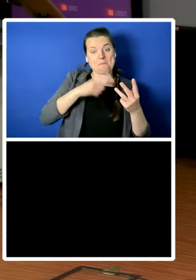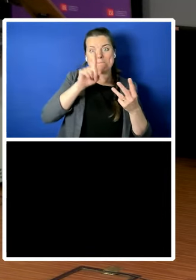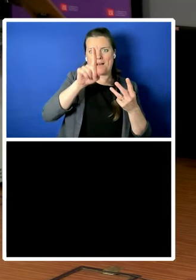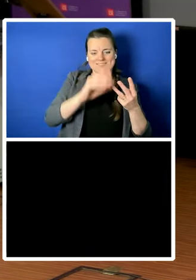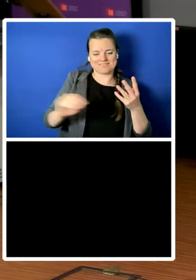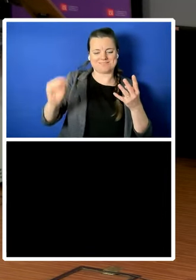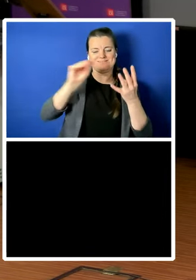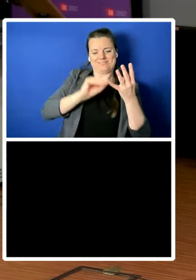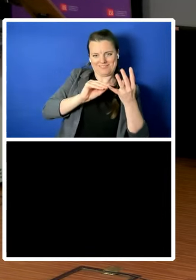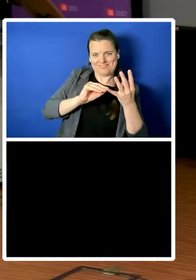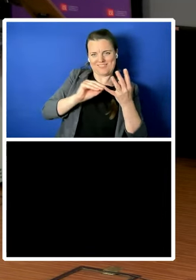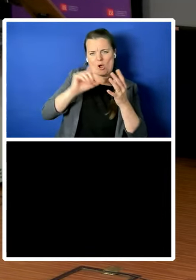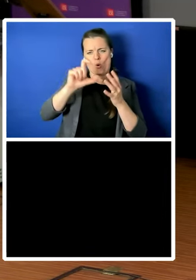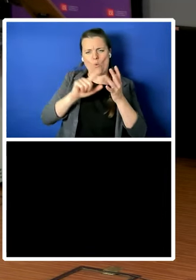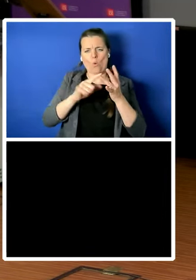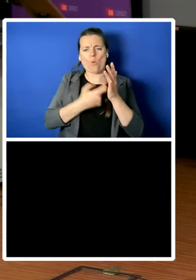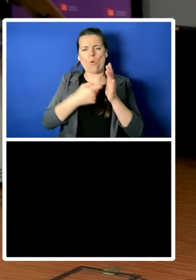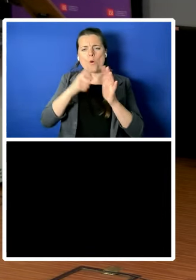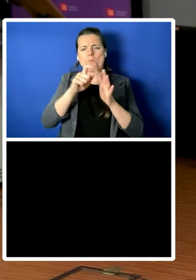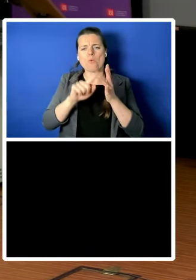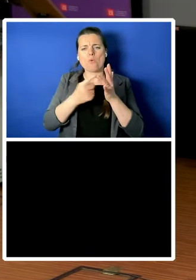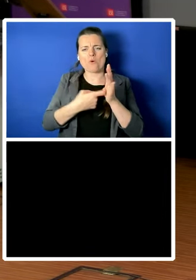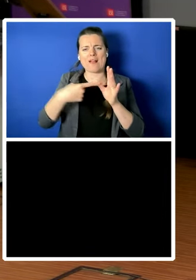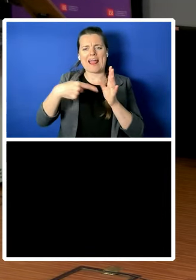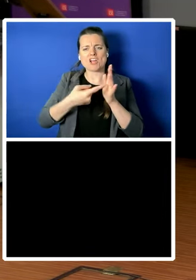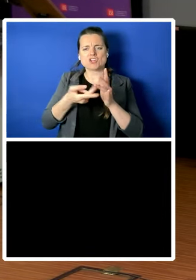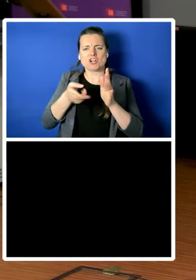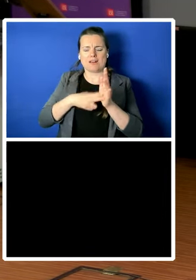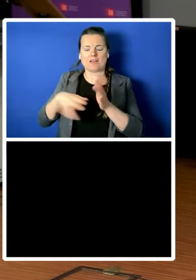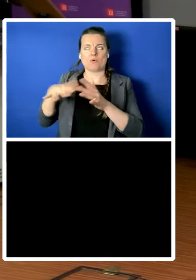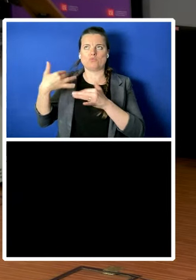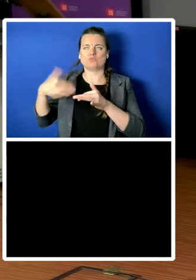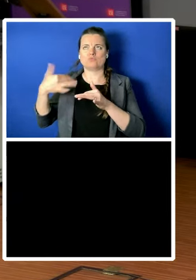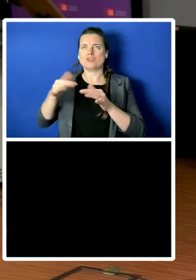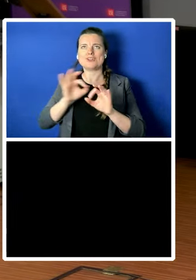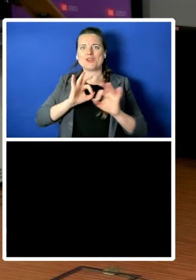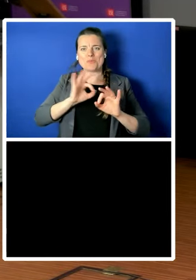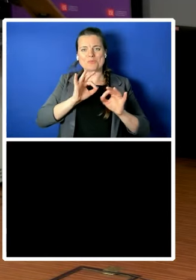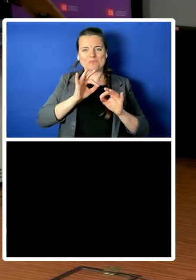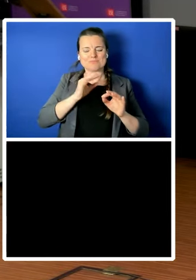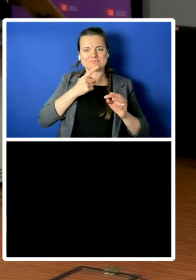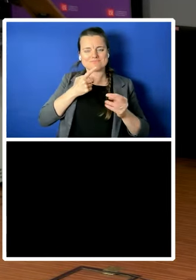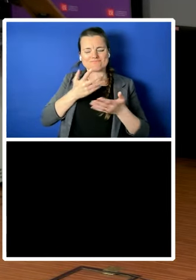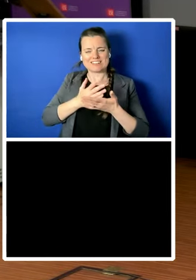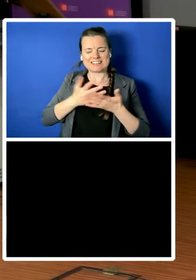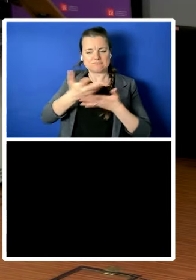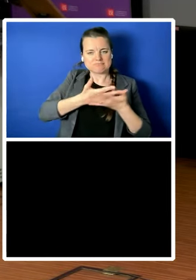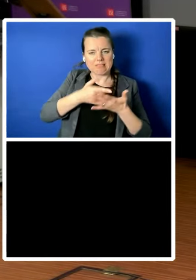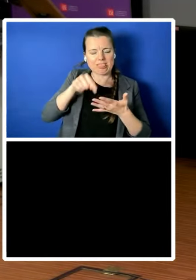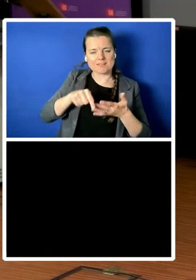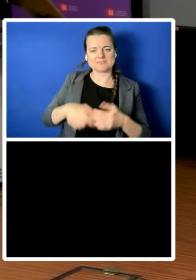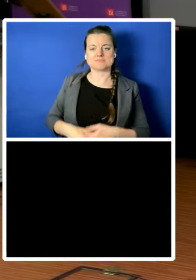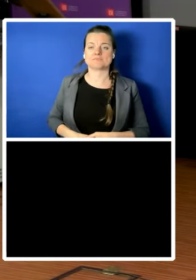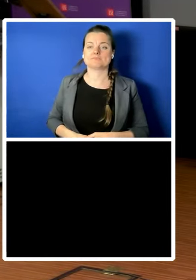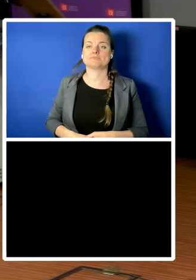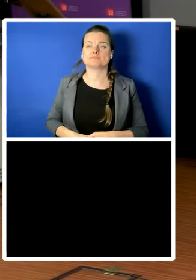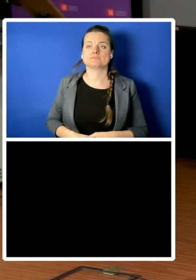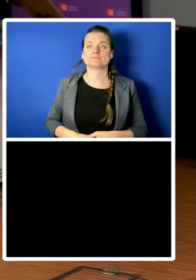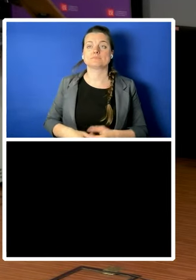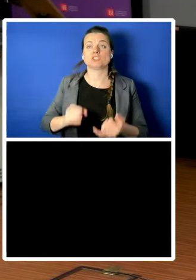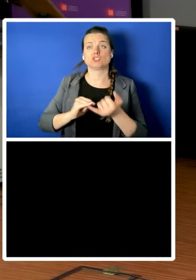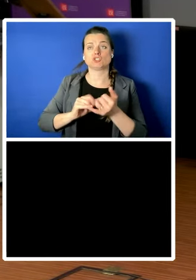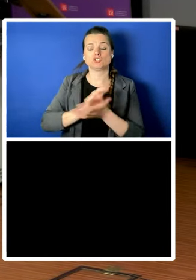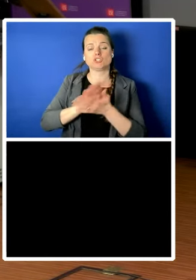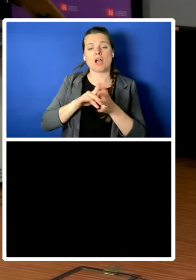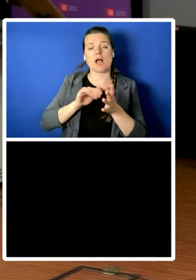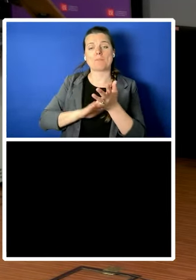often talked about it's taken me a long time in my own life to get to that point because i was you know ever since we had the human rights act